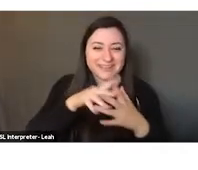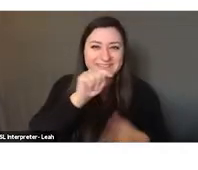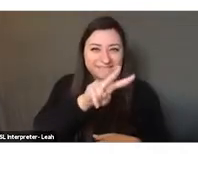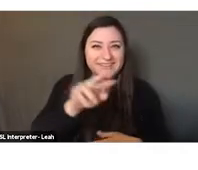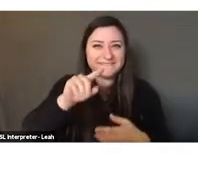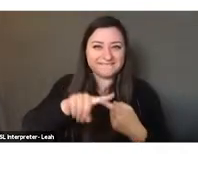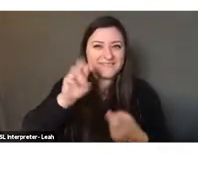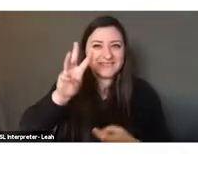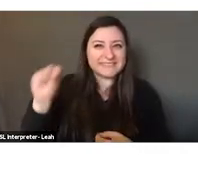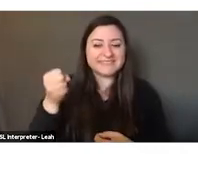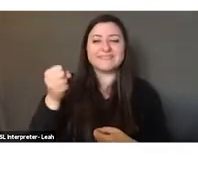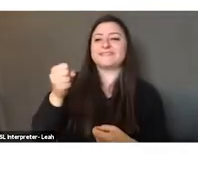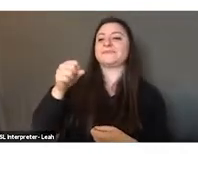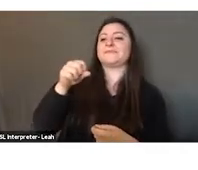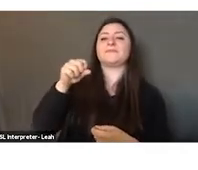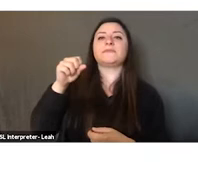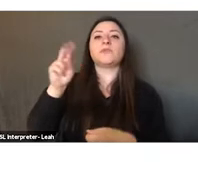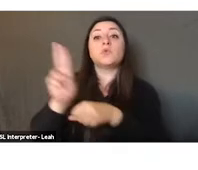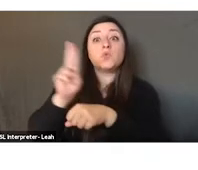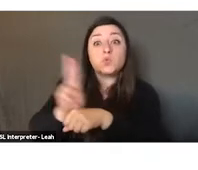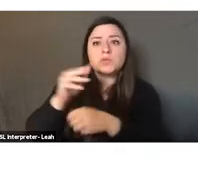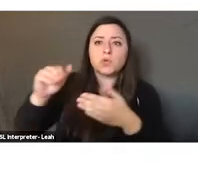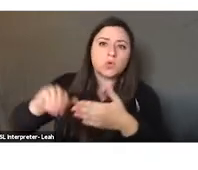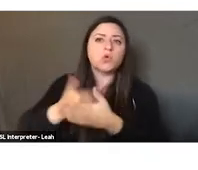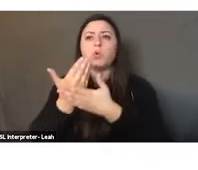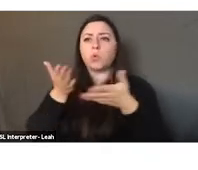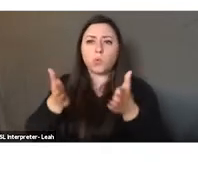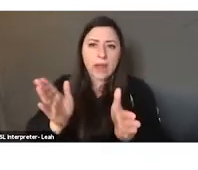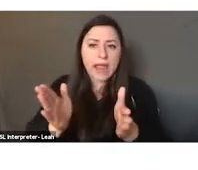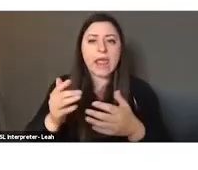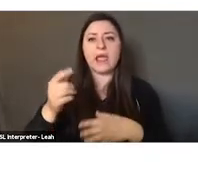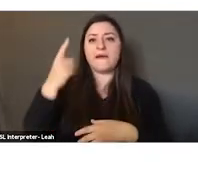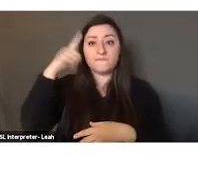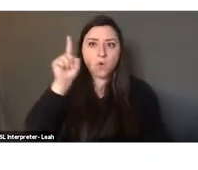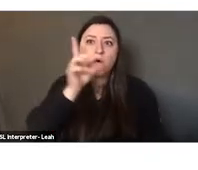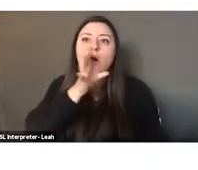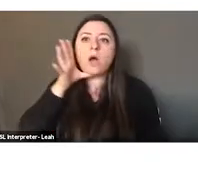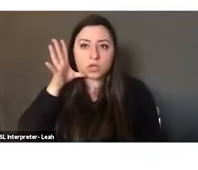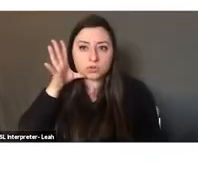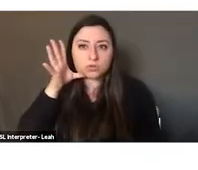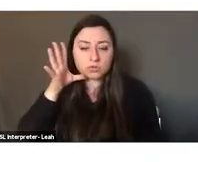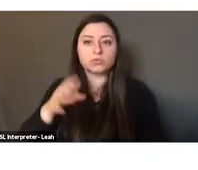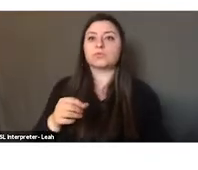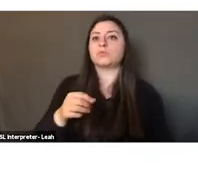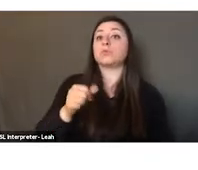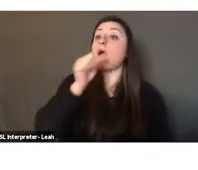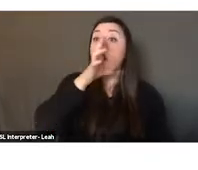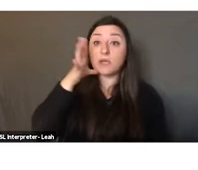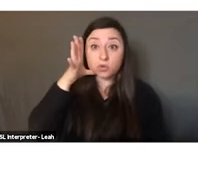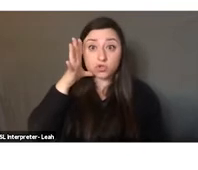the 60s, flint stones, to use in a new context, in the context of agriculture. And agriculture